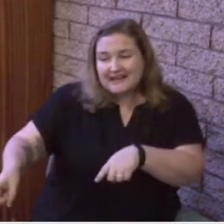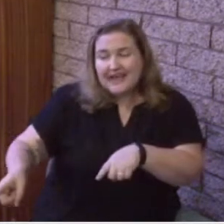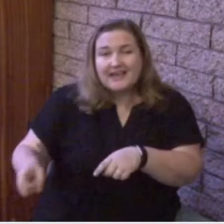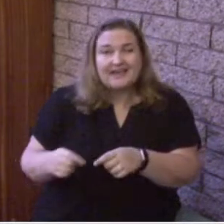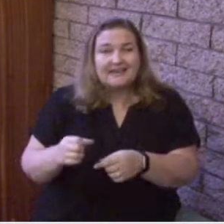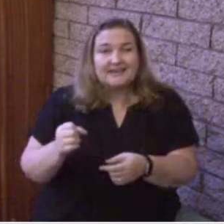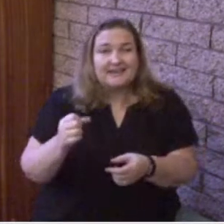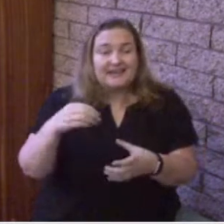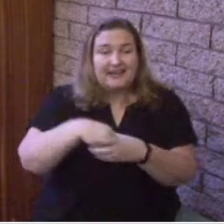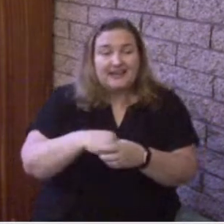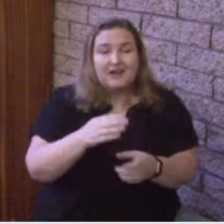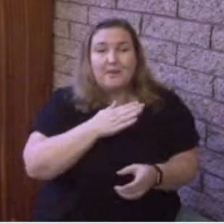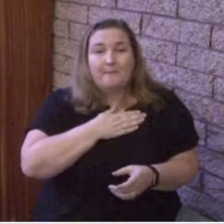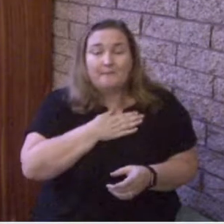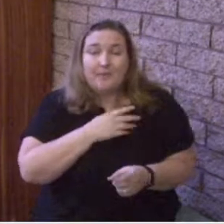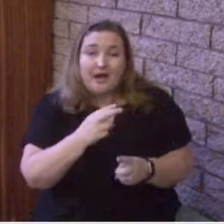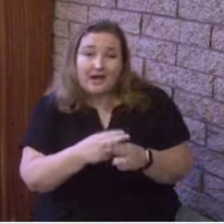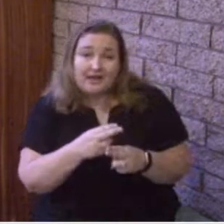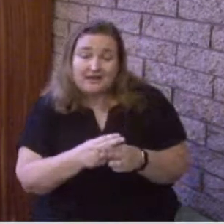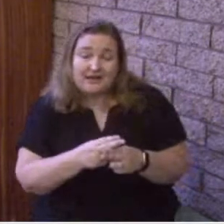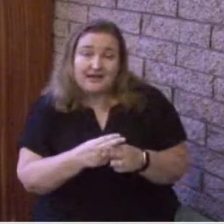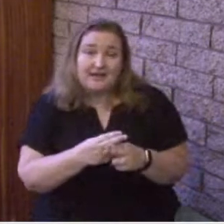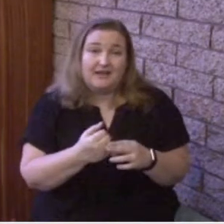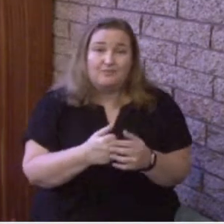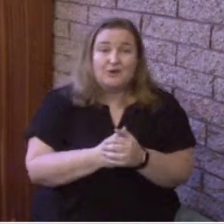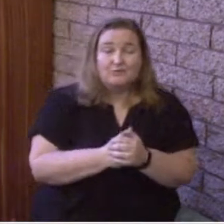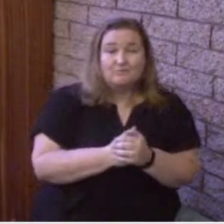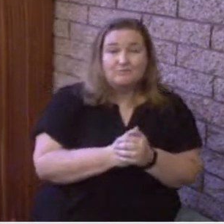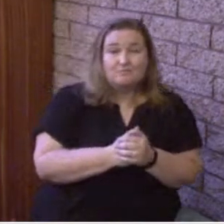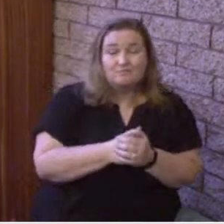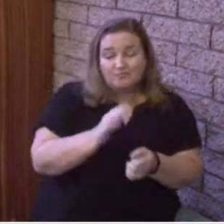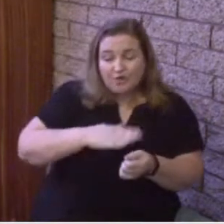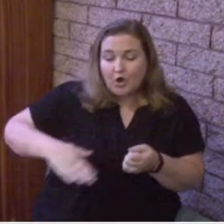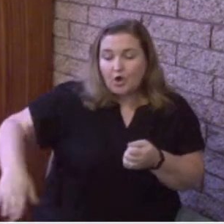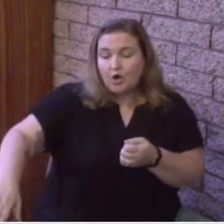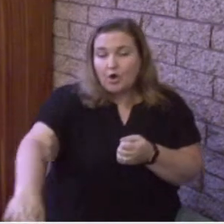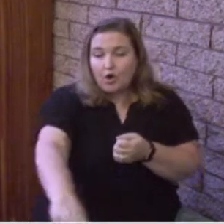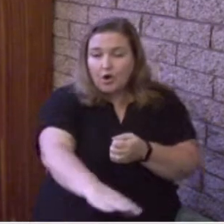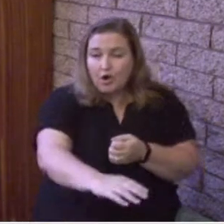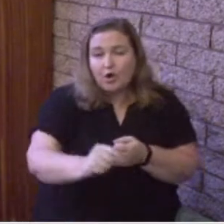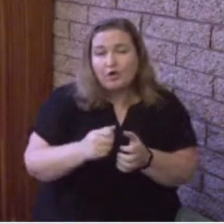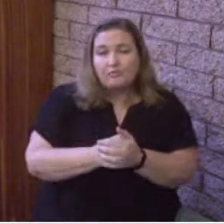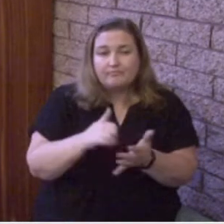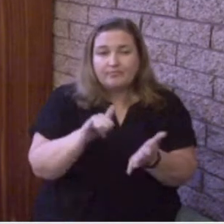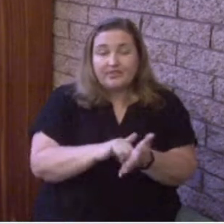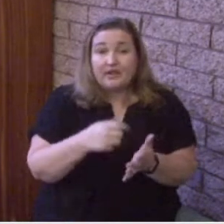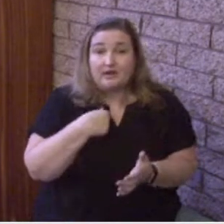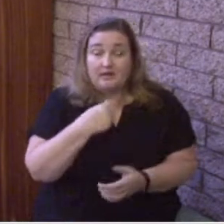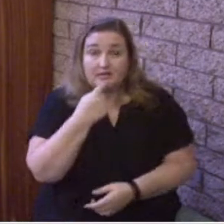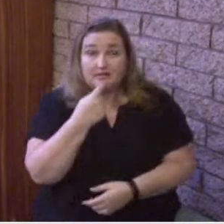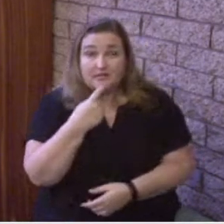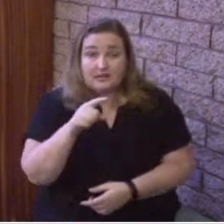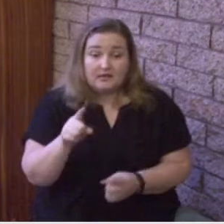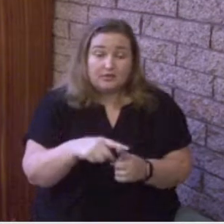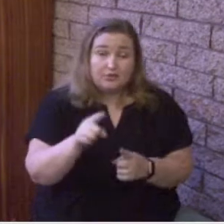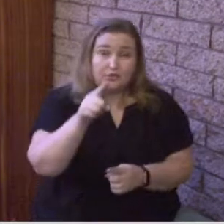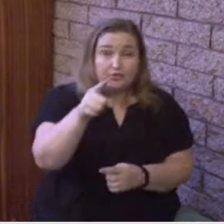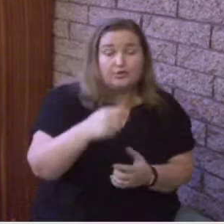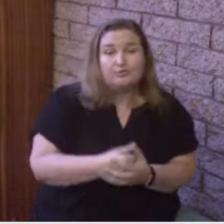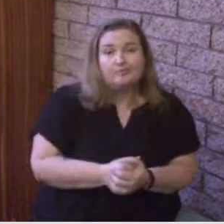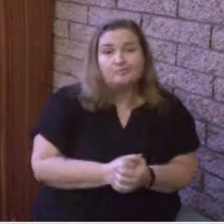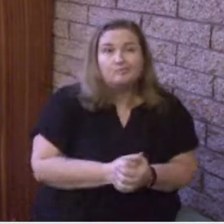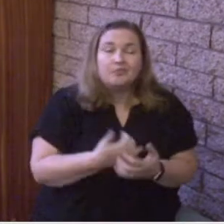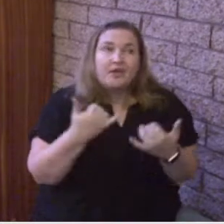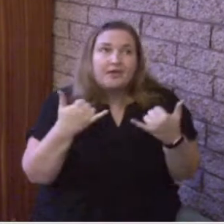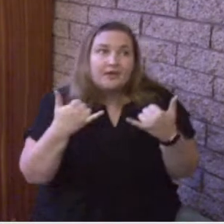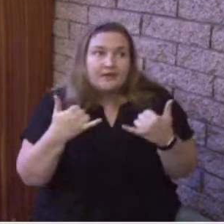and bring to your remembrance all that I have said to you. Now, friends, if you get nothing